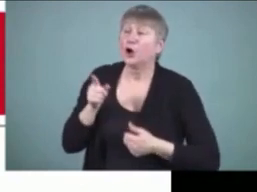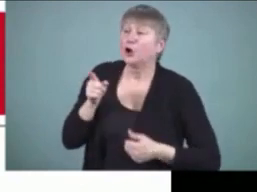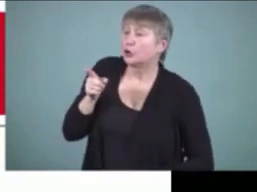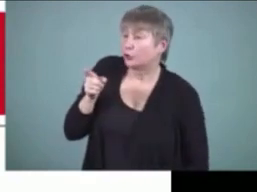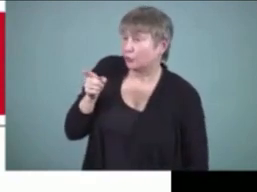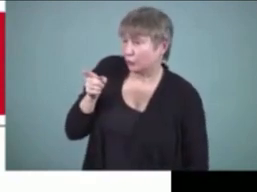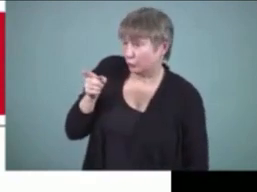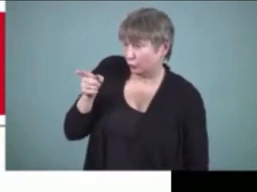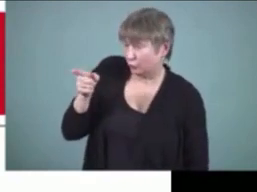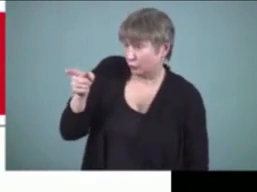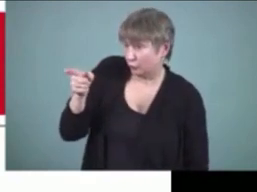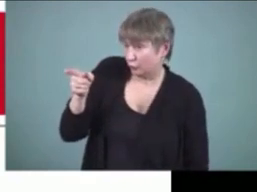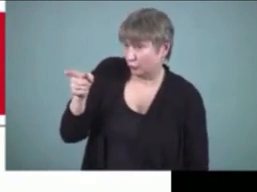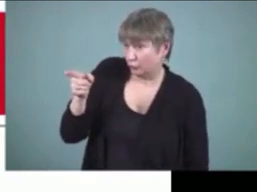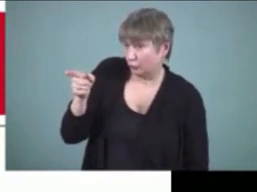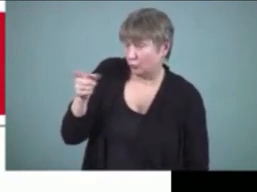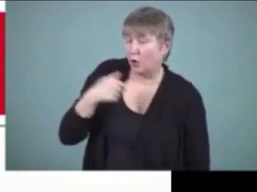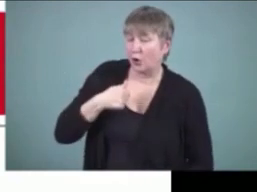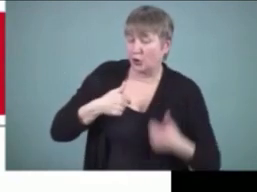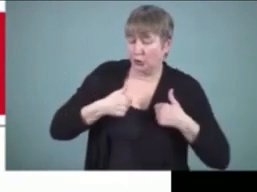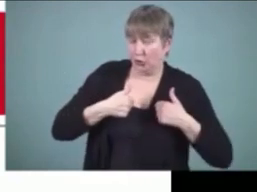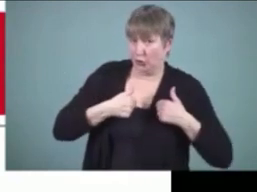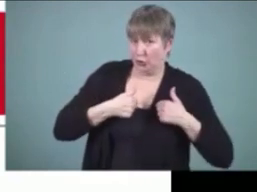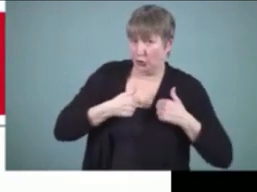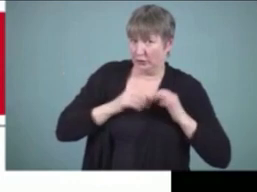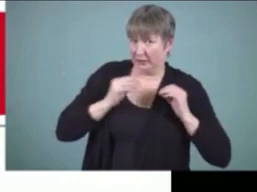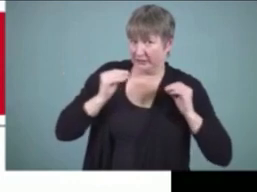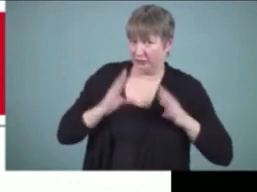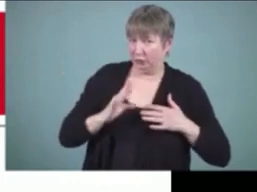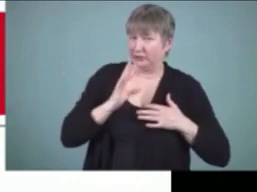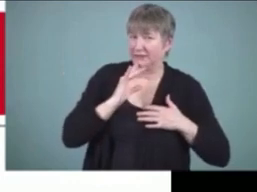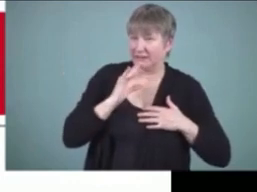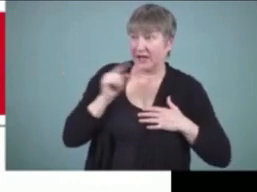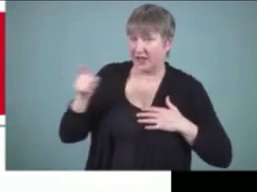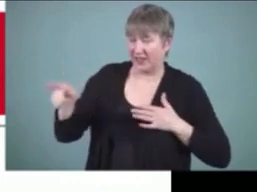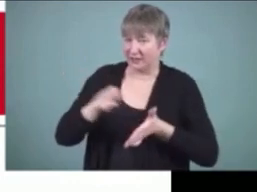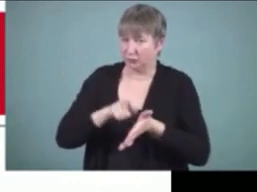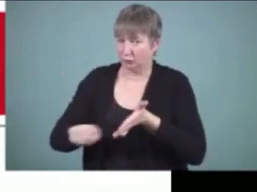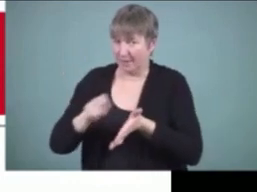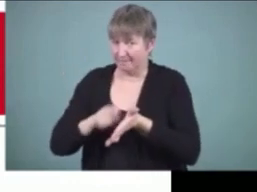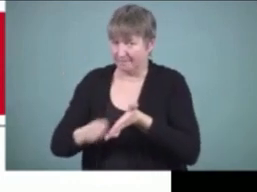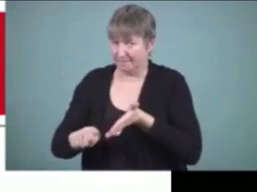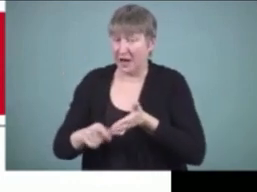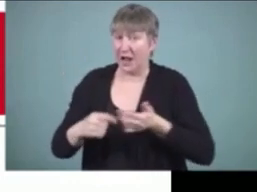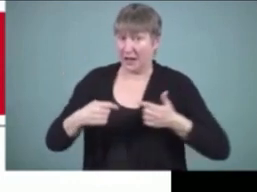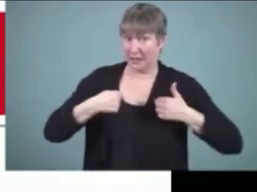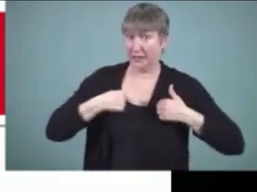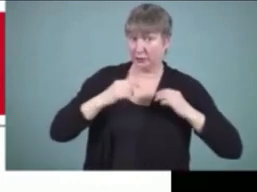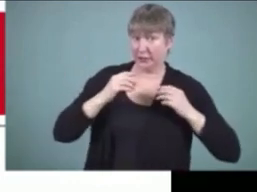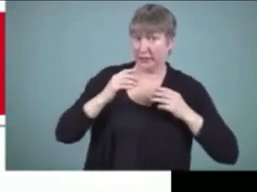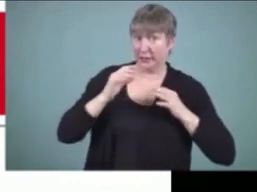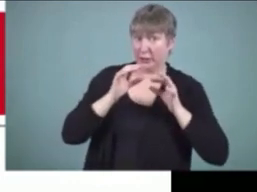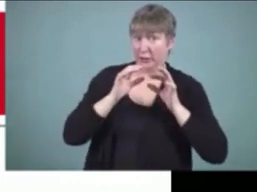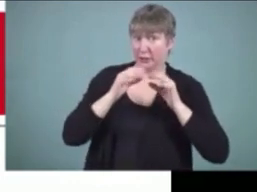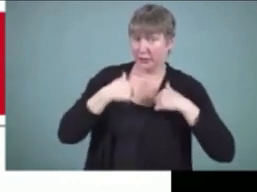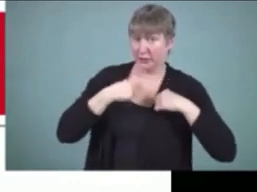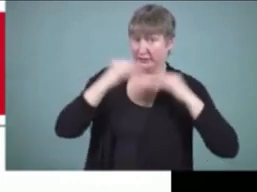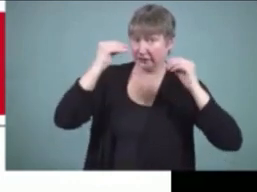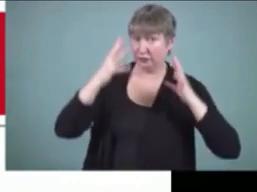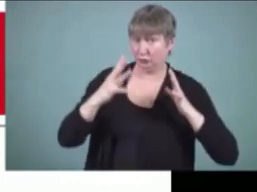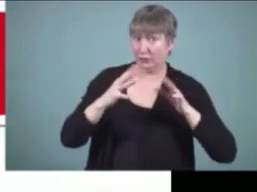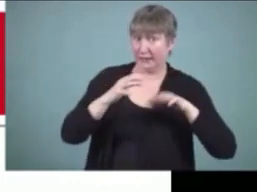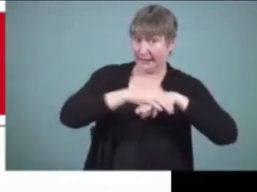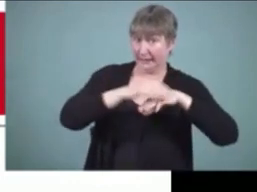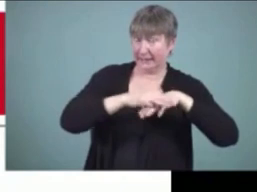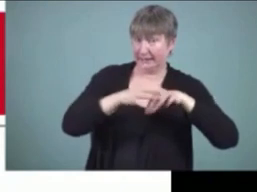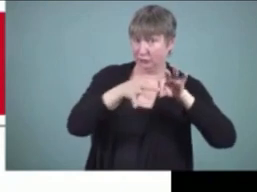dictate and they scribe why that's useful is even though you're generating the english what some students have a challenge with